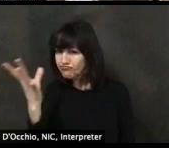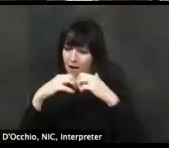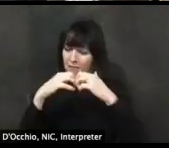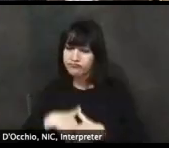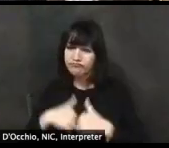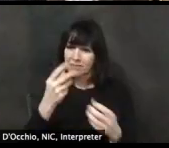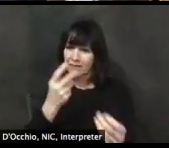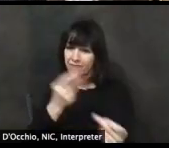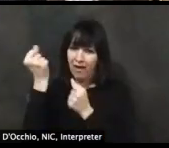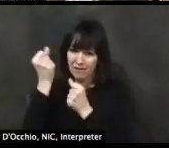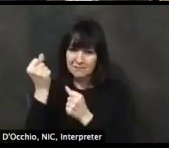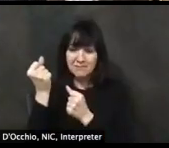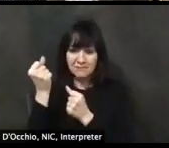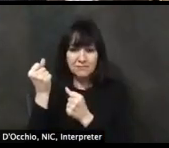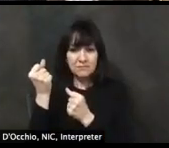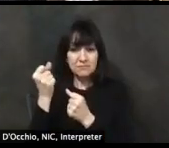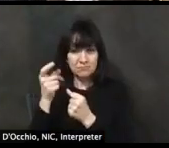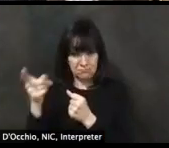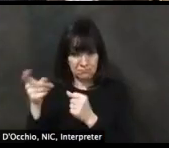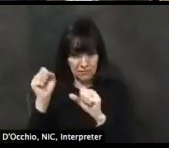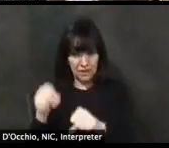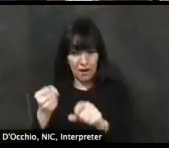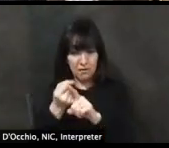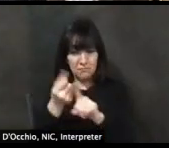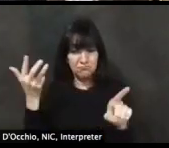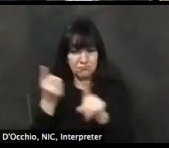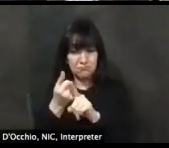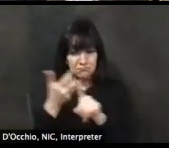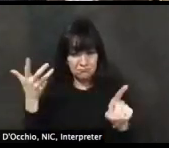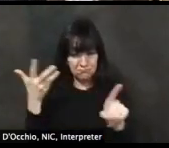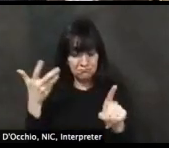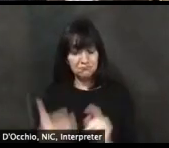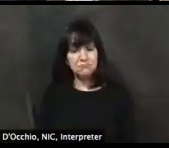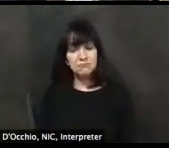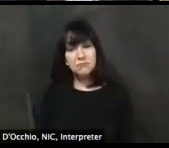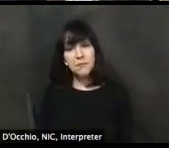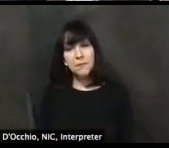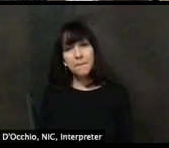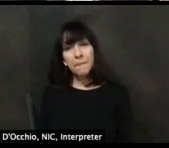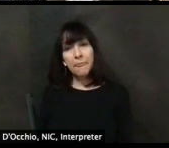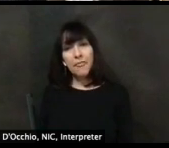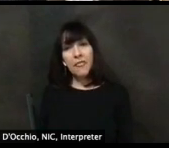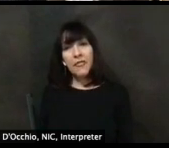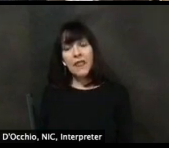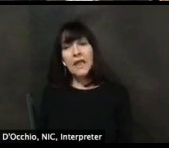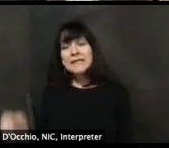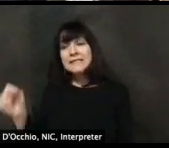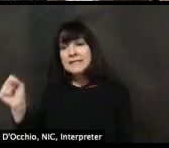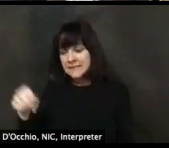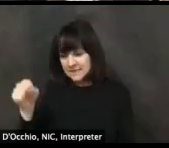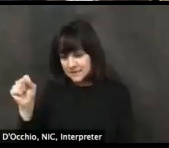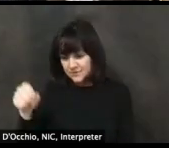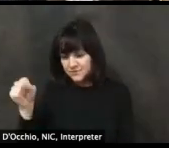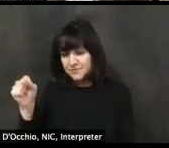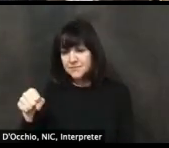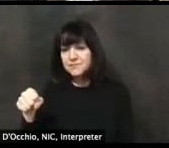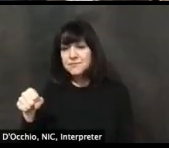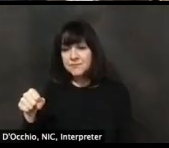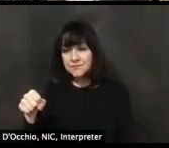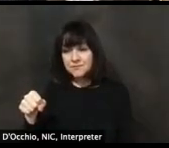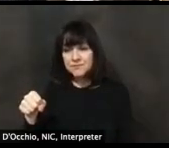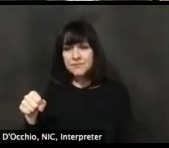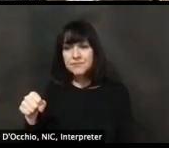-term care facilities and maybe talk about that a little bit as well. Yeah. Um, so congregate settings are